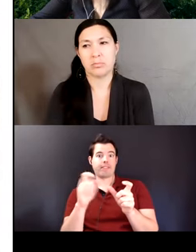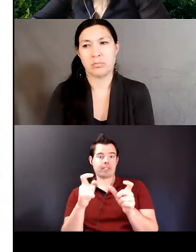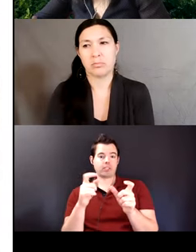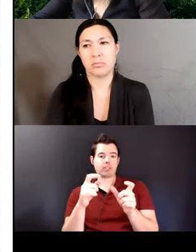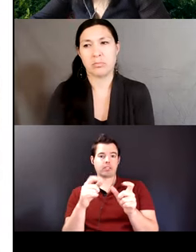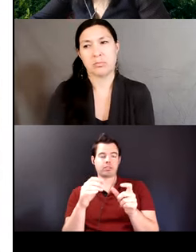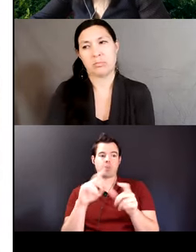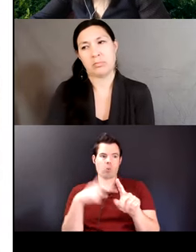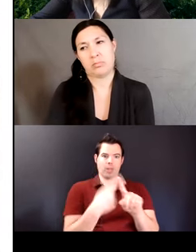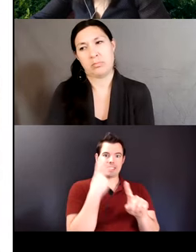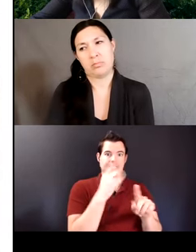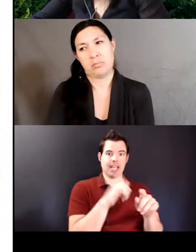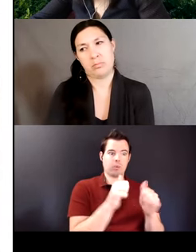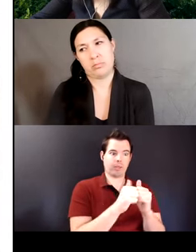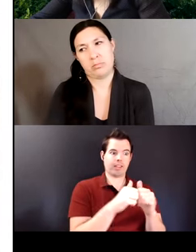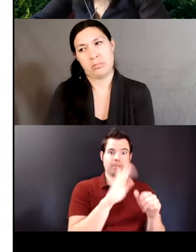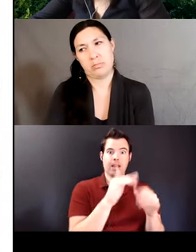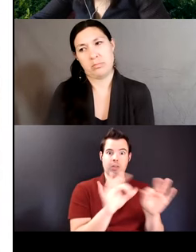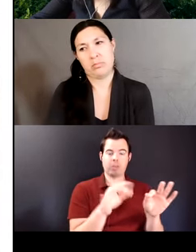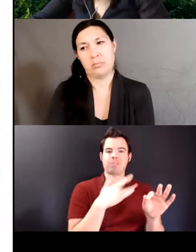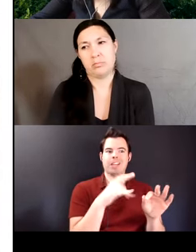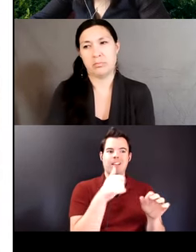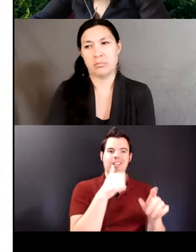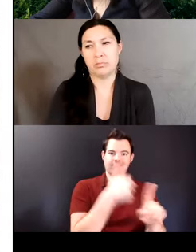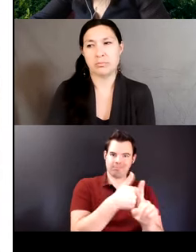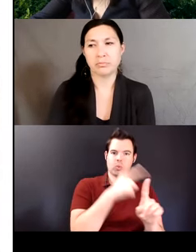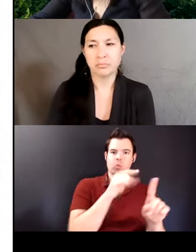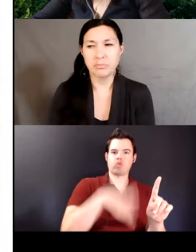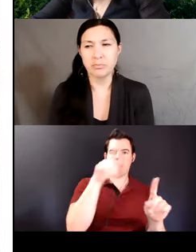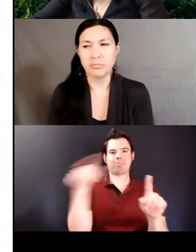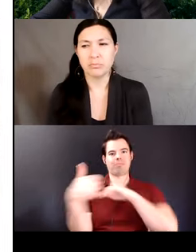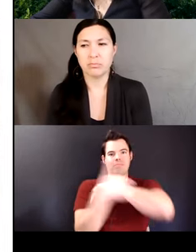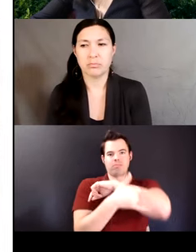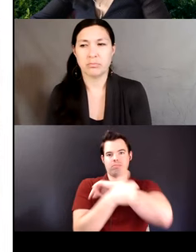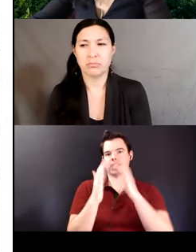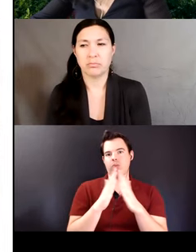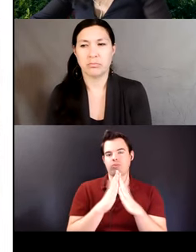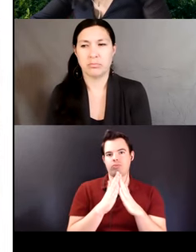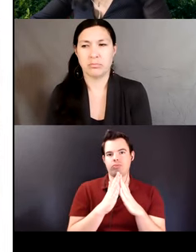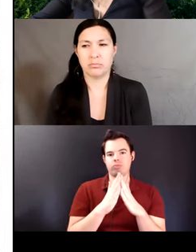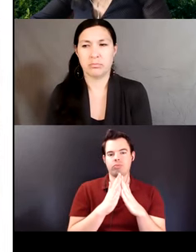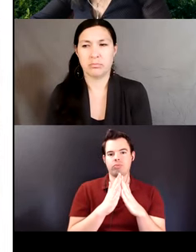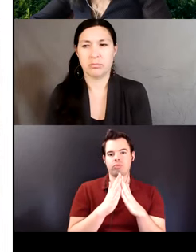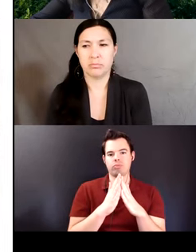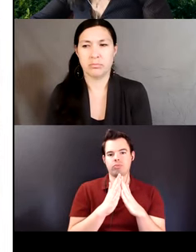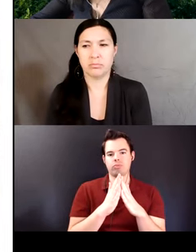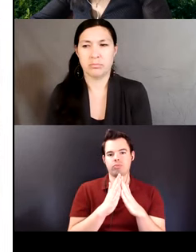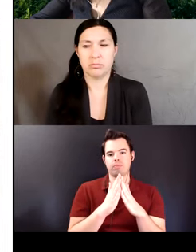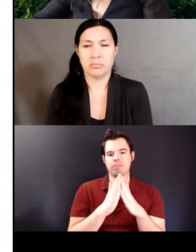linked to the bilinguals who were born in a rural town beyond that monolinguals use more